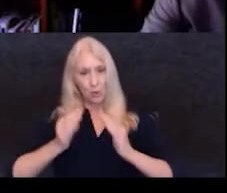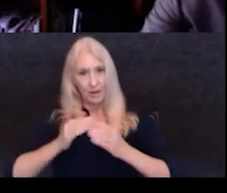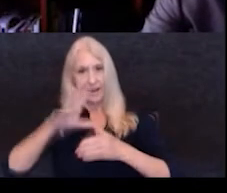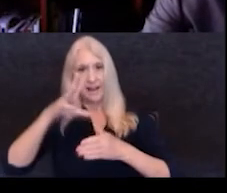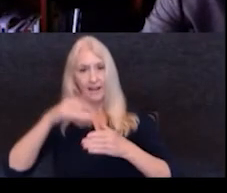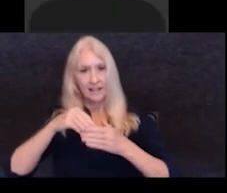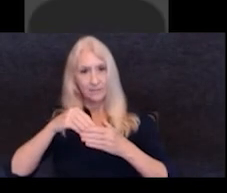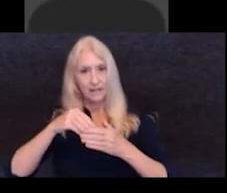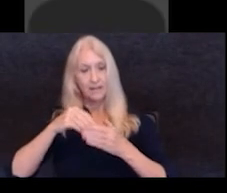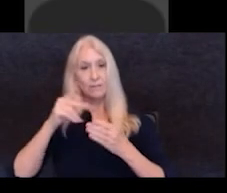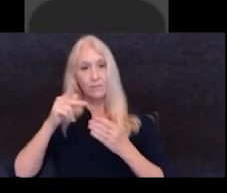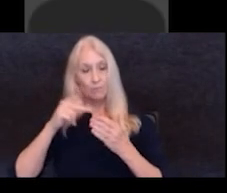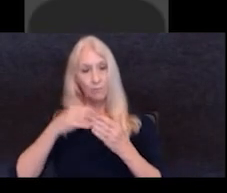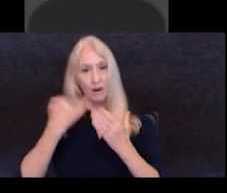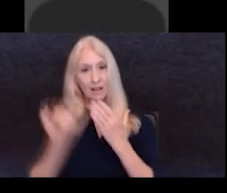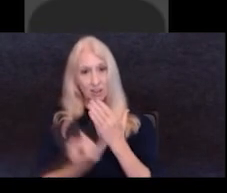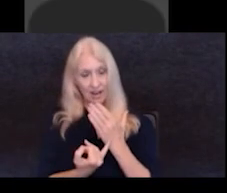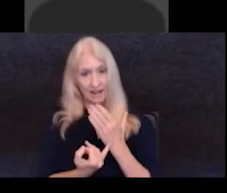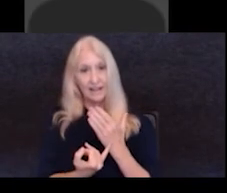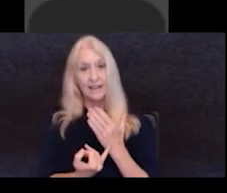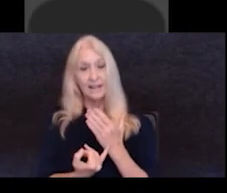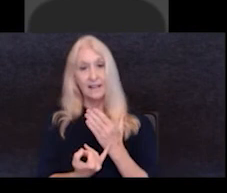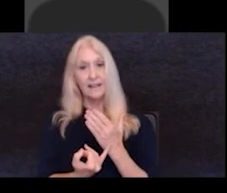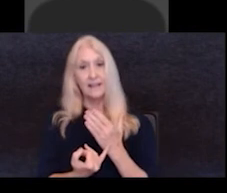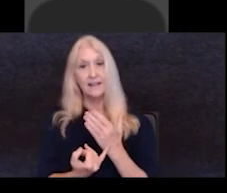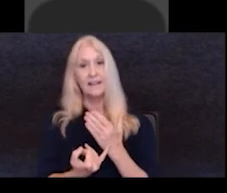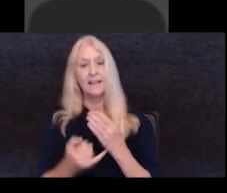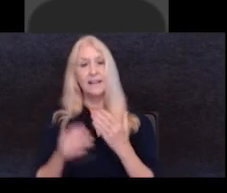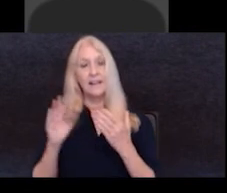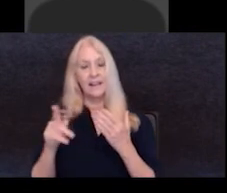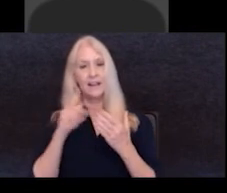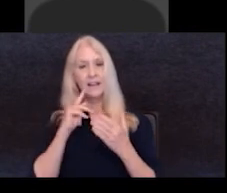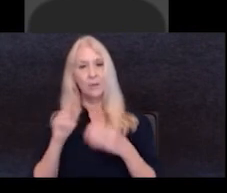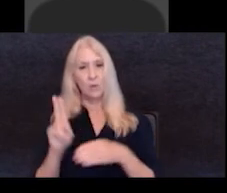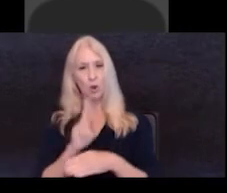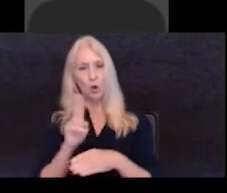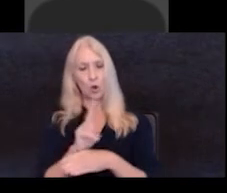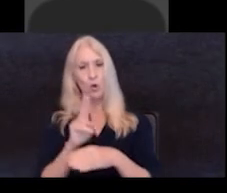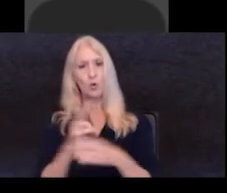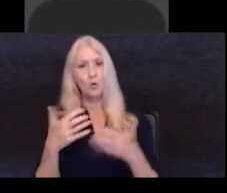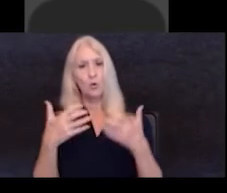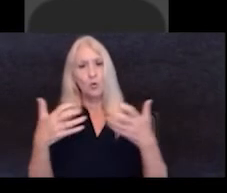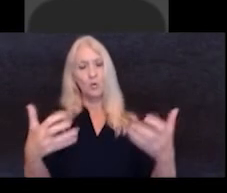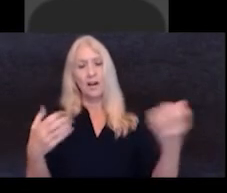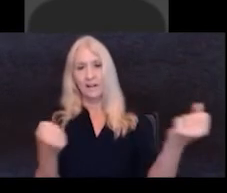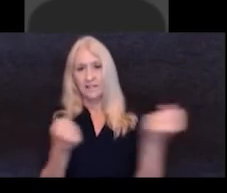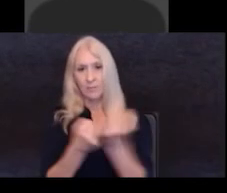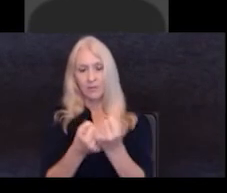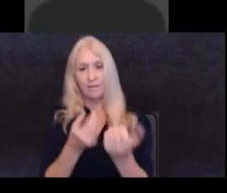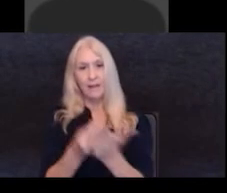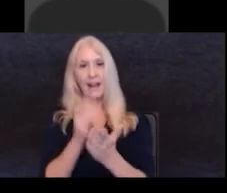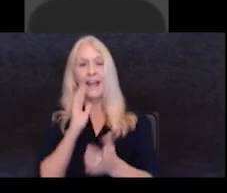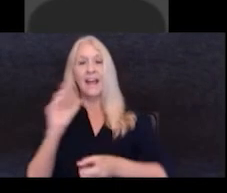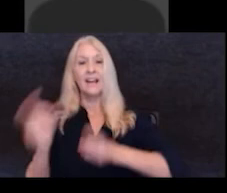Um, and that's all done with, um, crowdsourced funds and donated materials. Uh, so it kind of